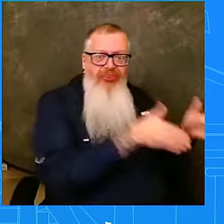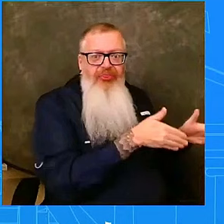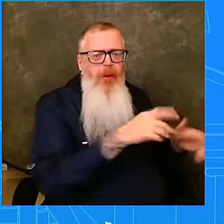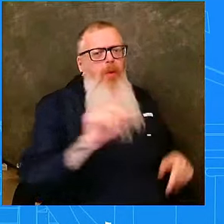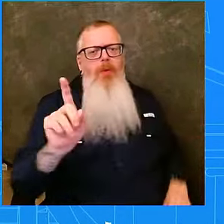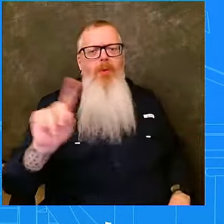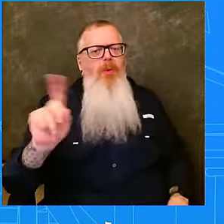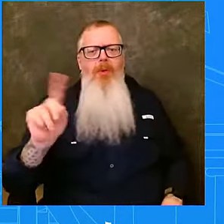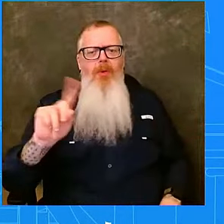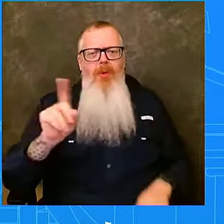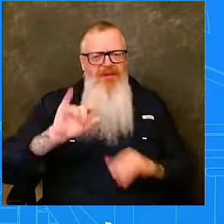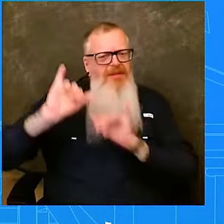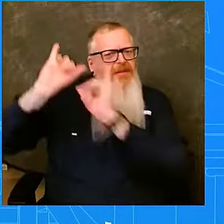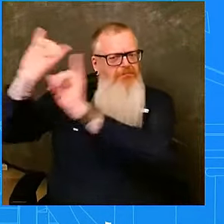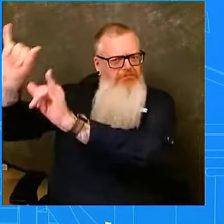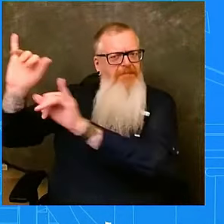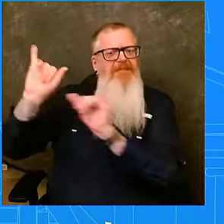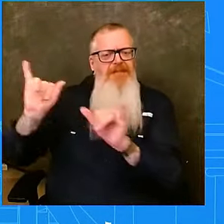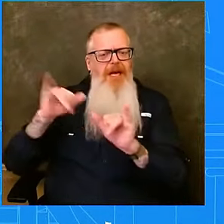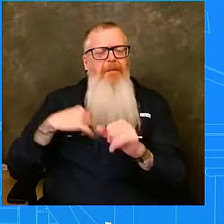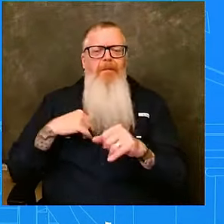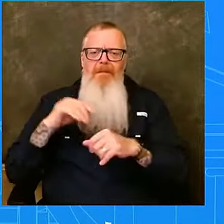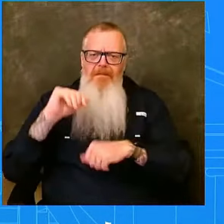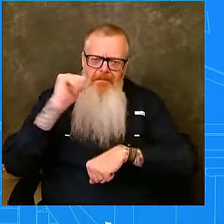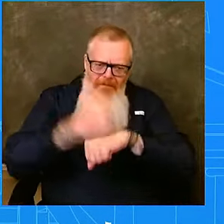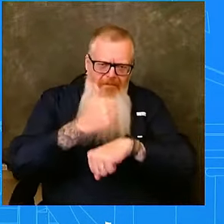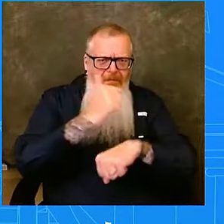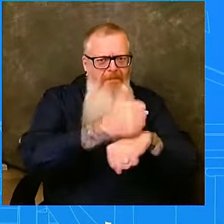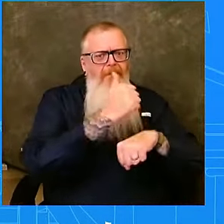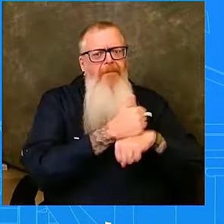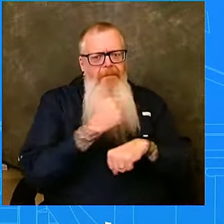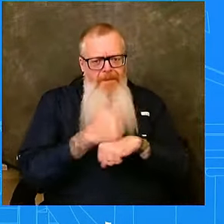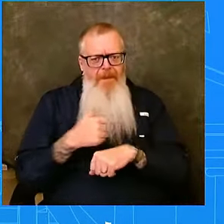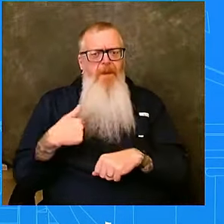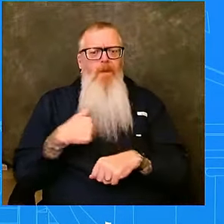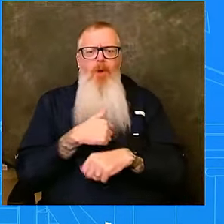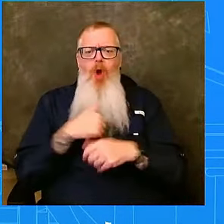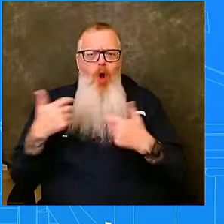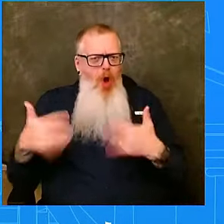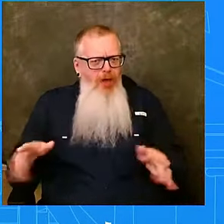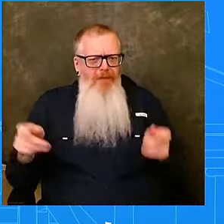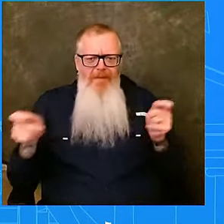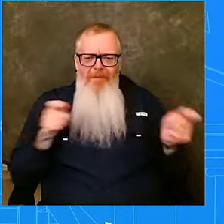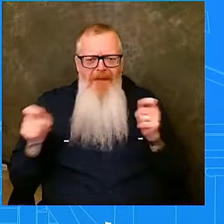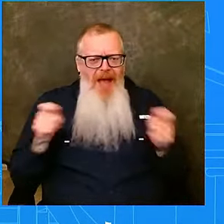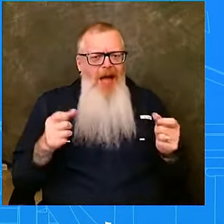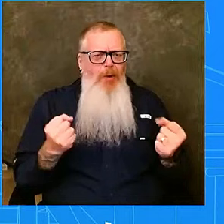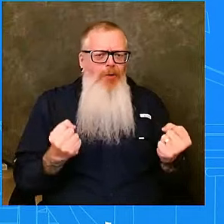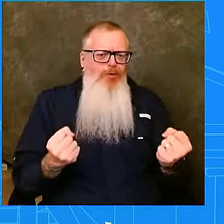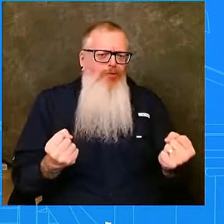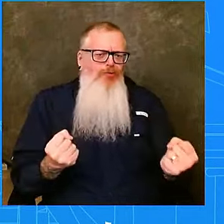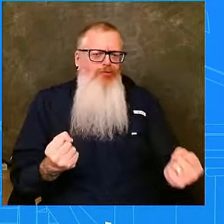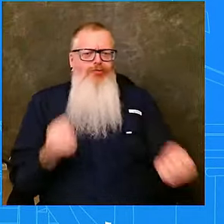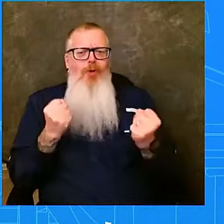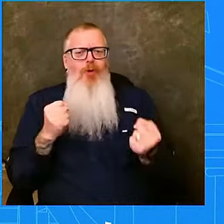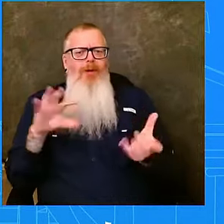managed multiple simultaneous catastrophic incidents before, and we are prepared to do this again. And I